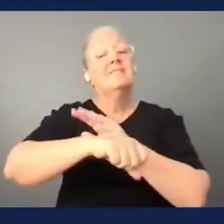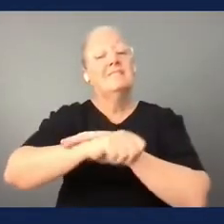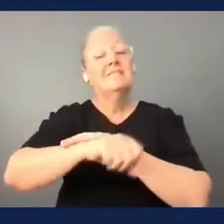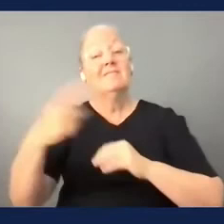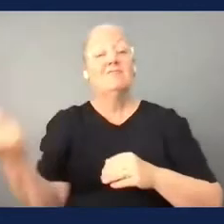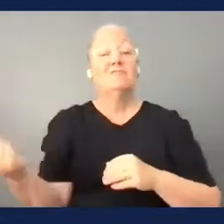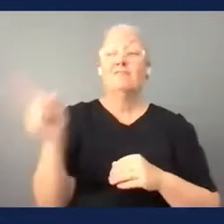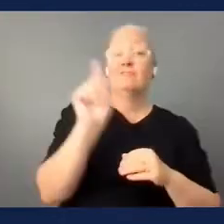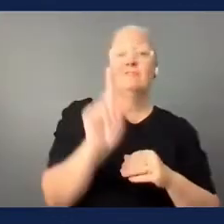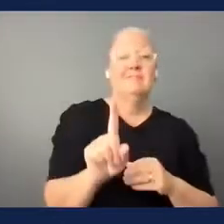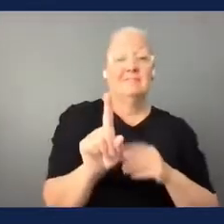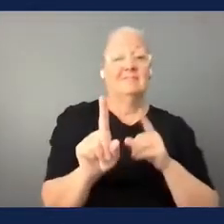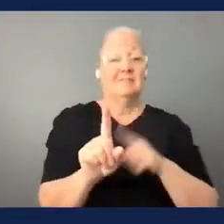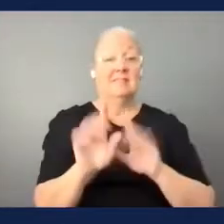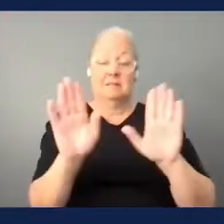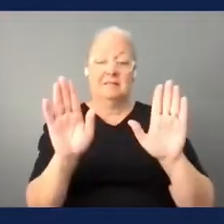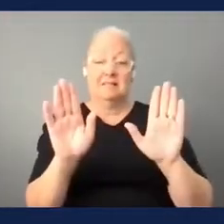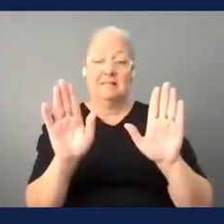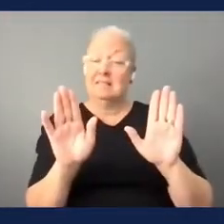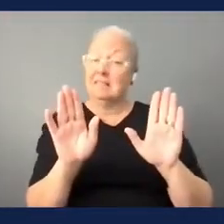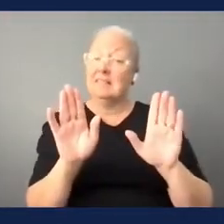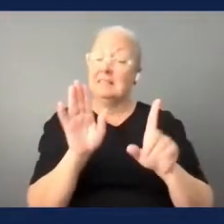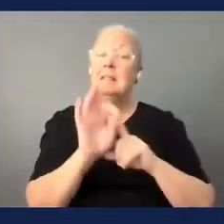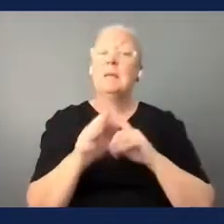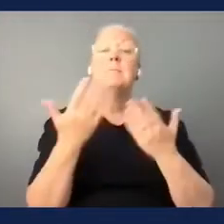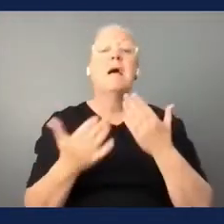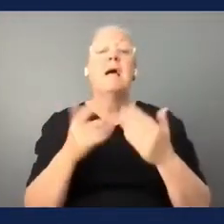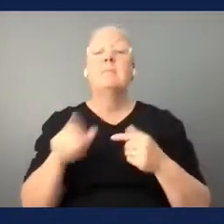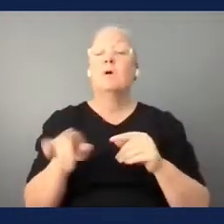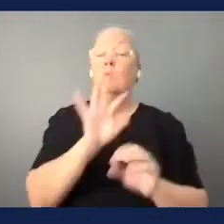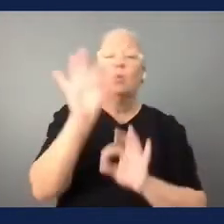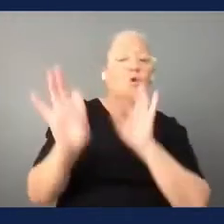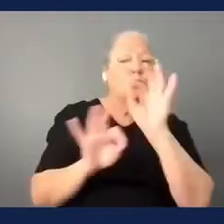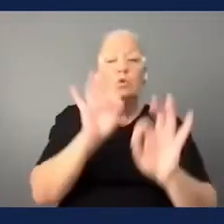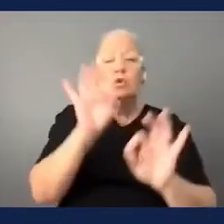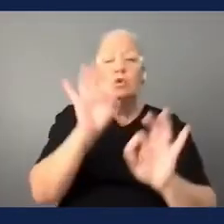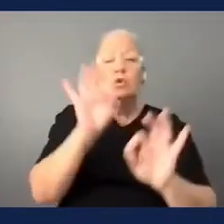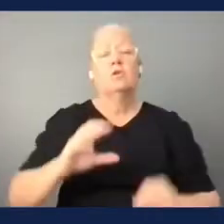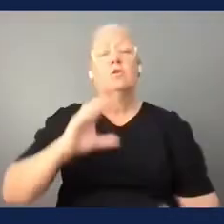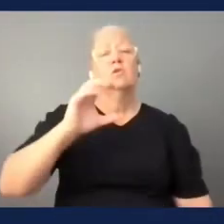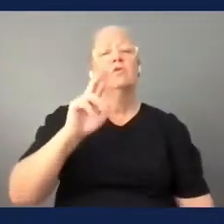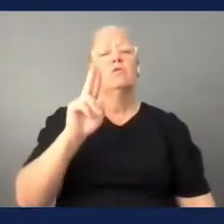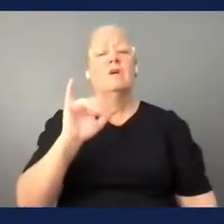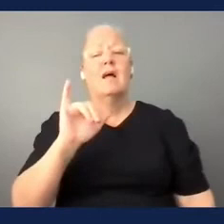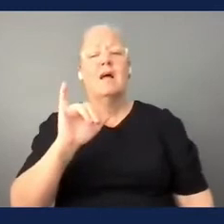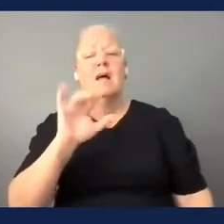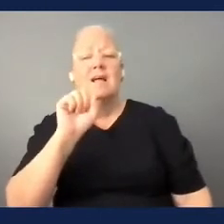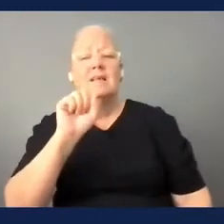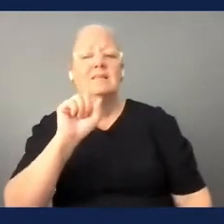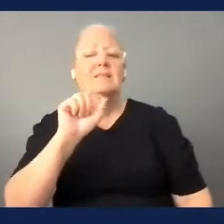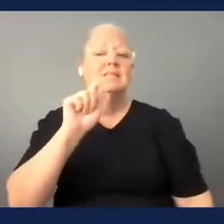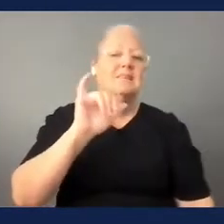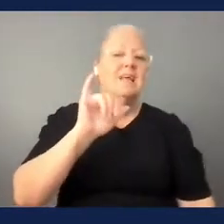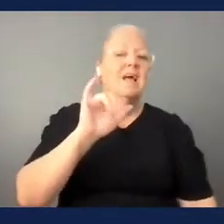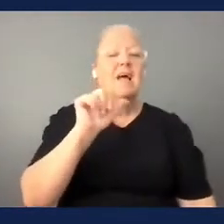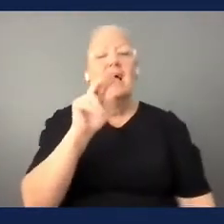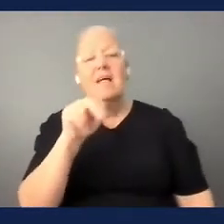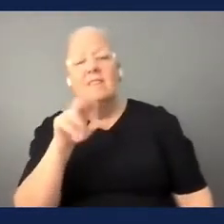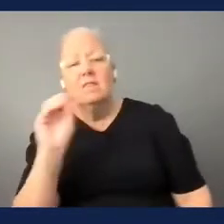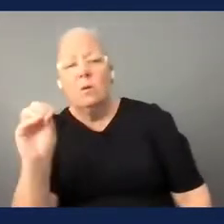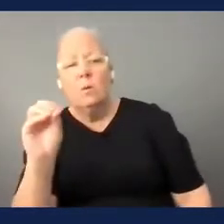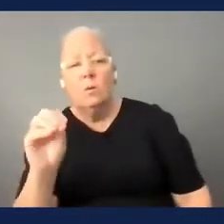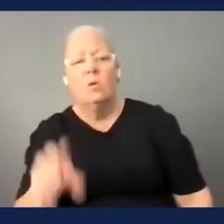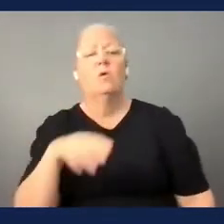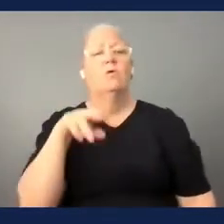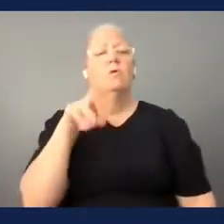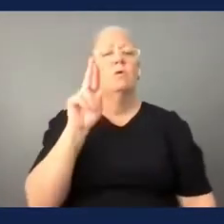okay there may be a q a with cristian cristiano there may be teas coffees there may be videos shown there may be